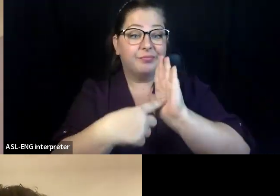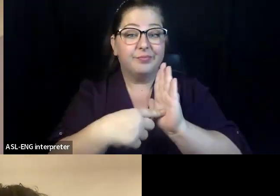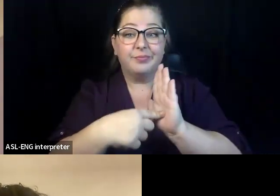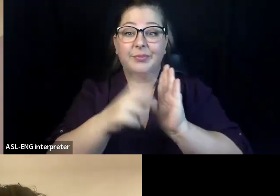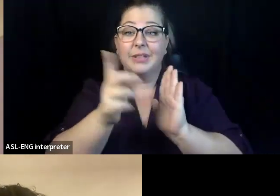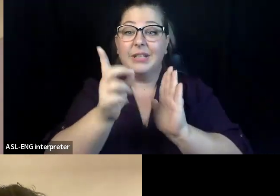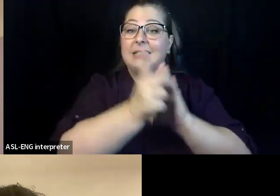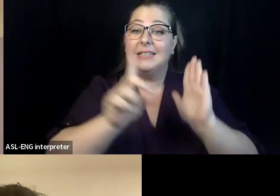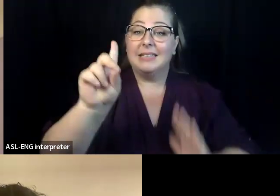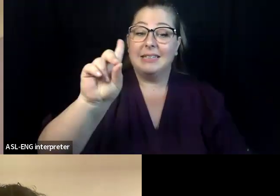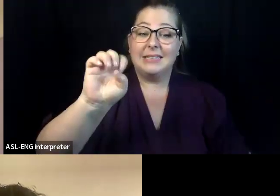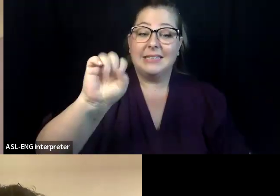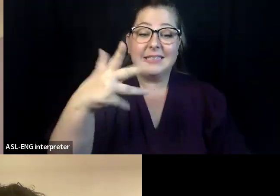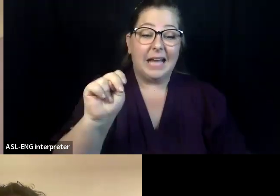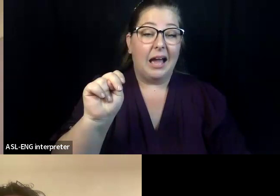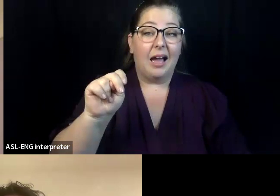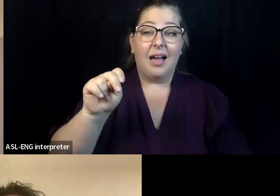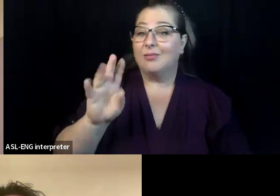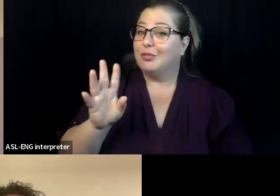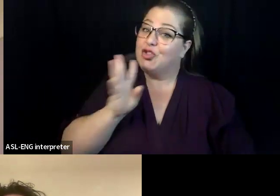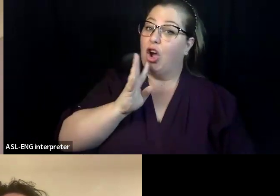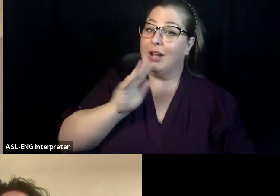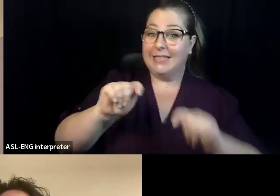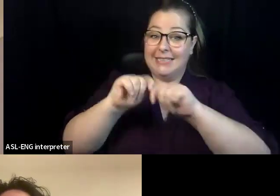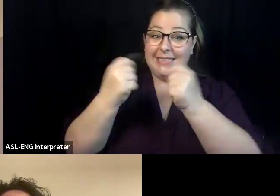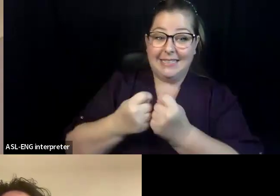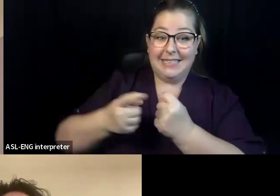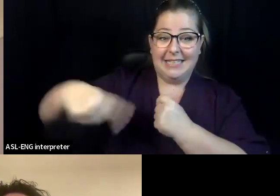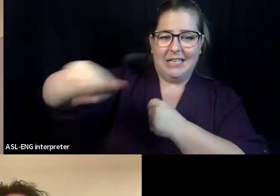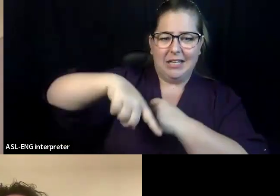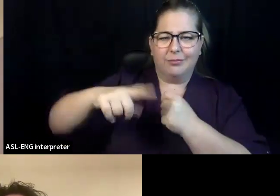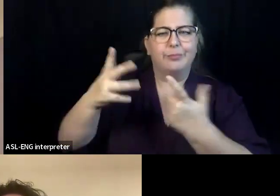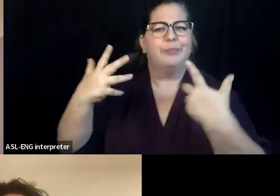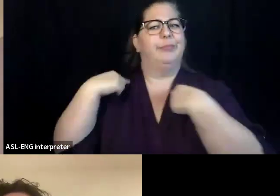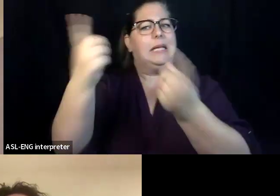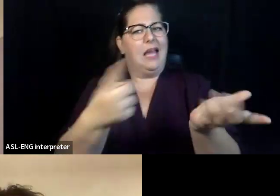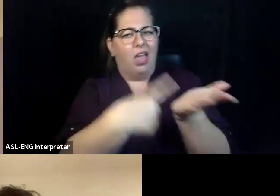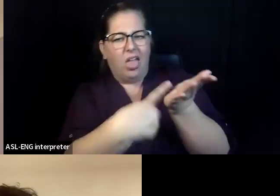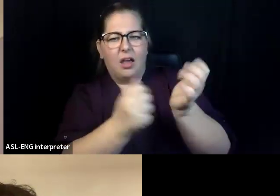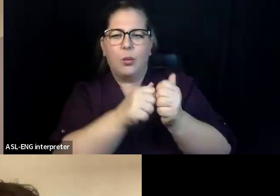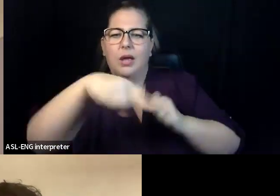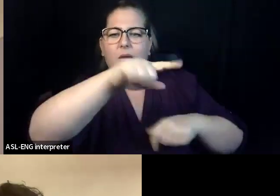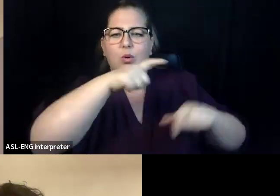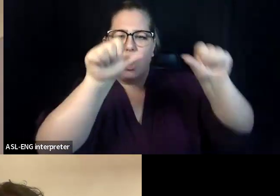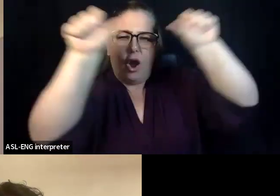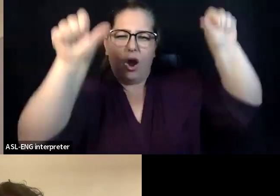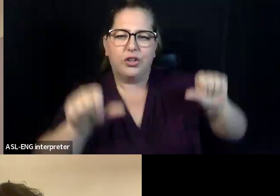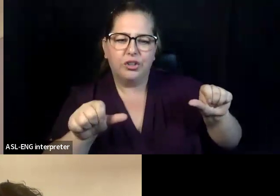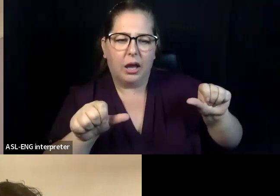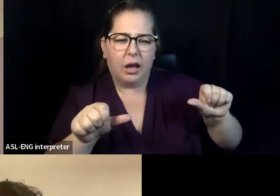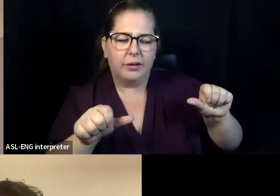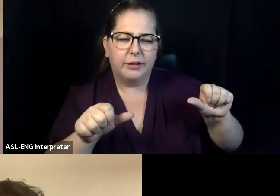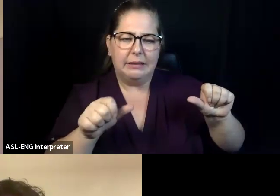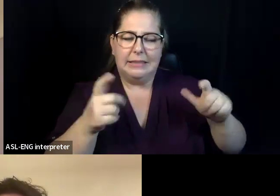to the architects and, um, um, know we won't have full control over every aspect of the